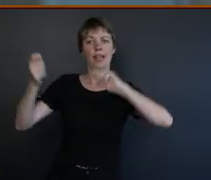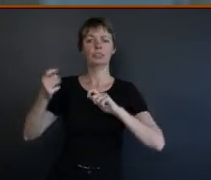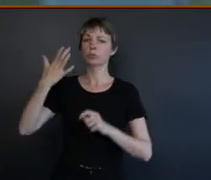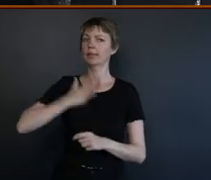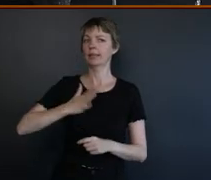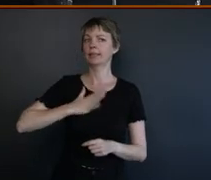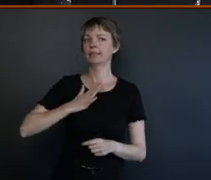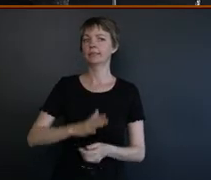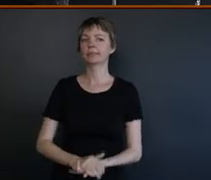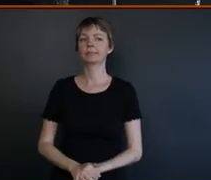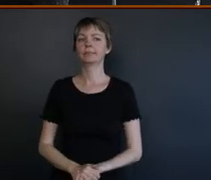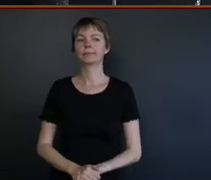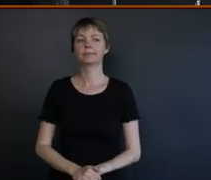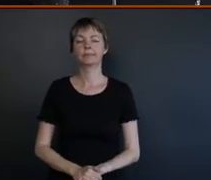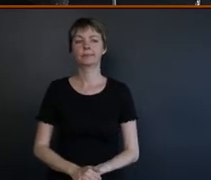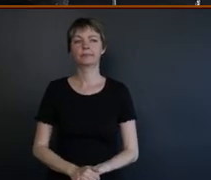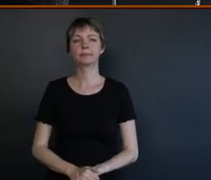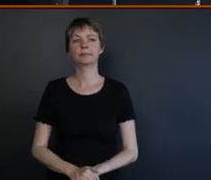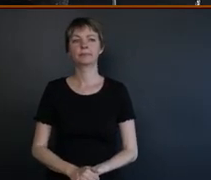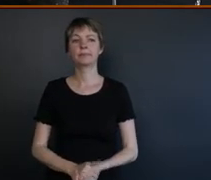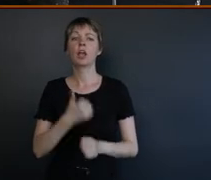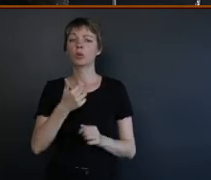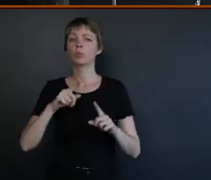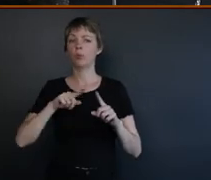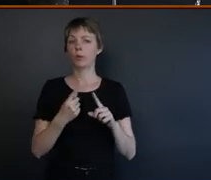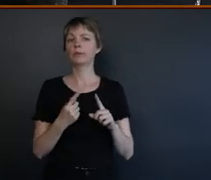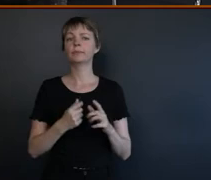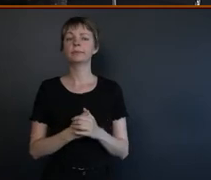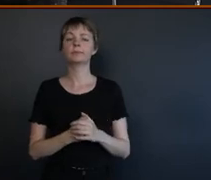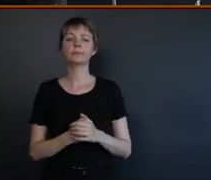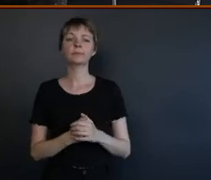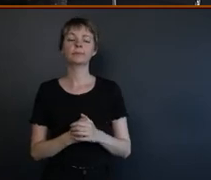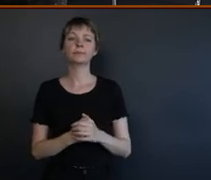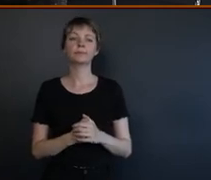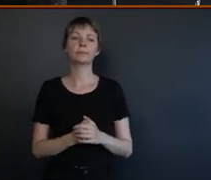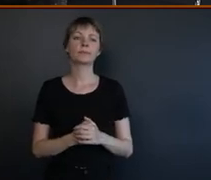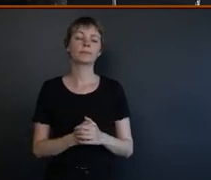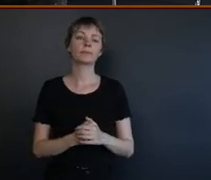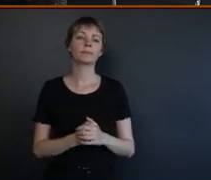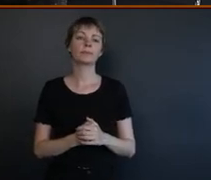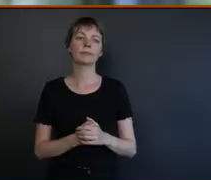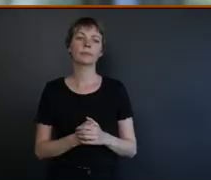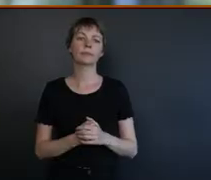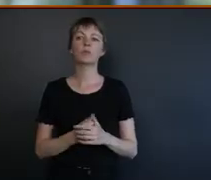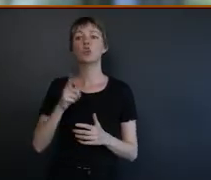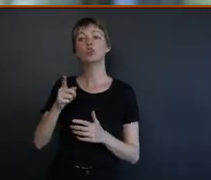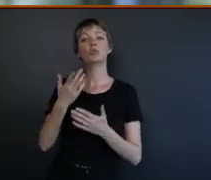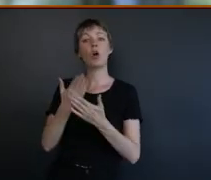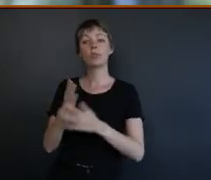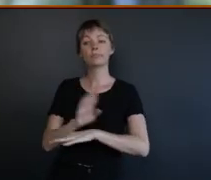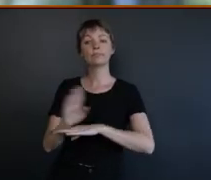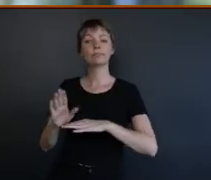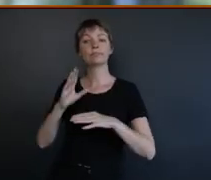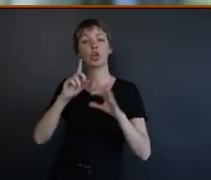needed. Yeah. Yeah. And it's a really good point. And I'm just sort of thinking too about the, you know, you appeared on Q&A.